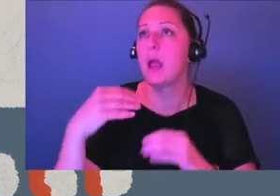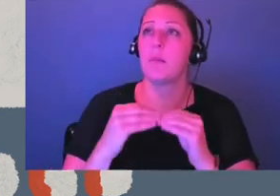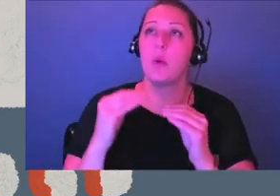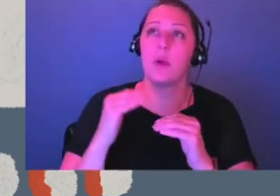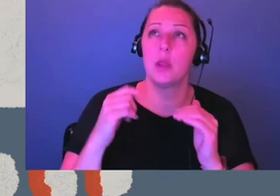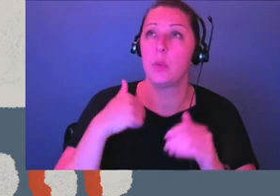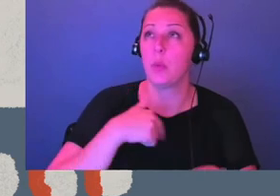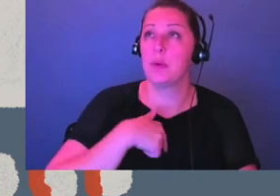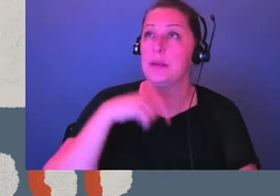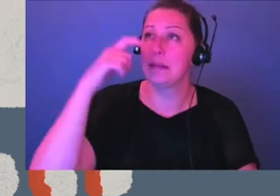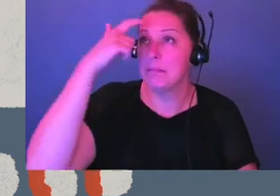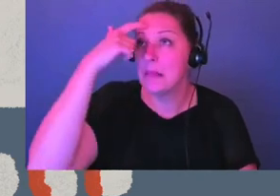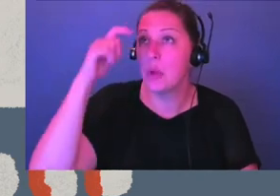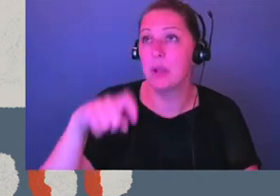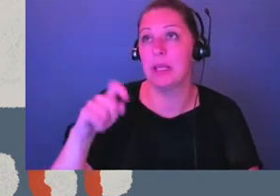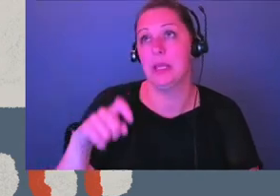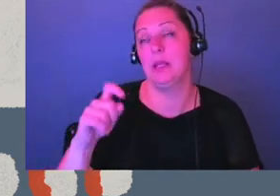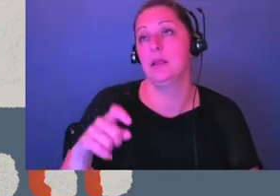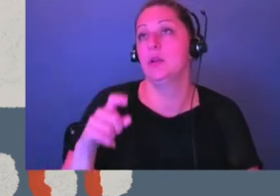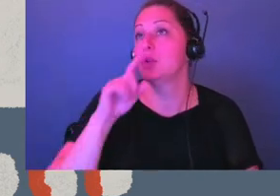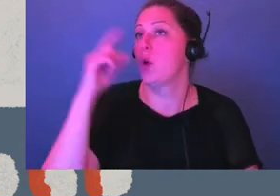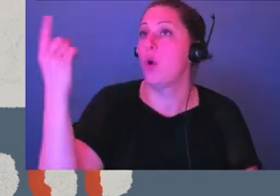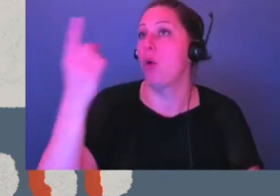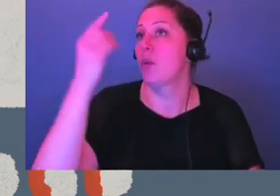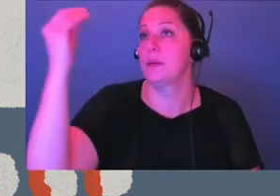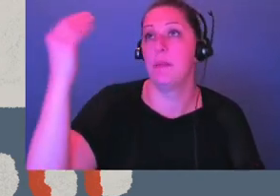we think we need, God. You're always blessing us, God.